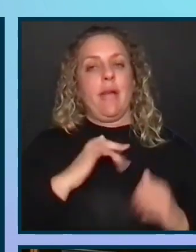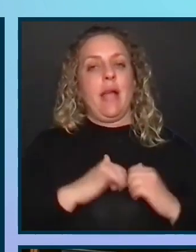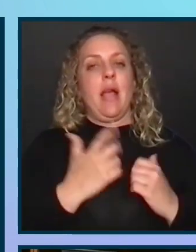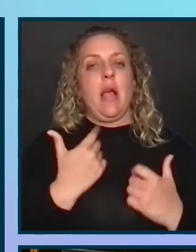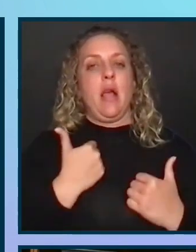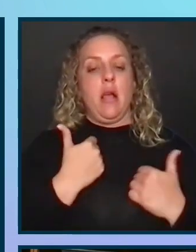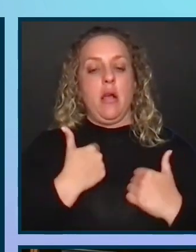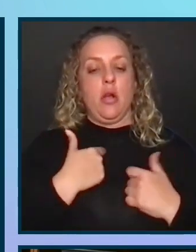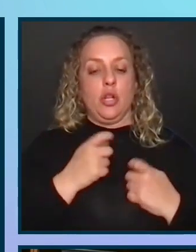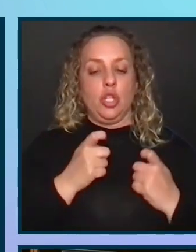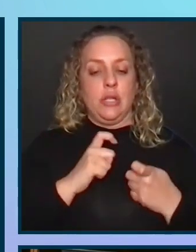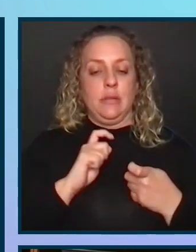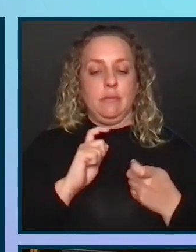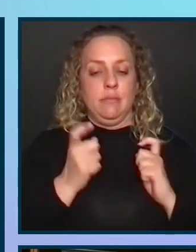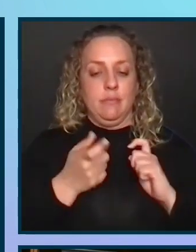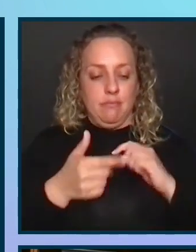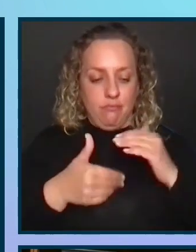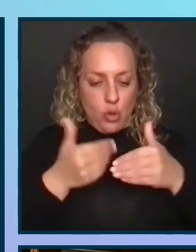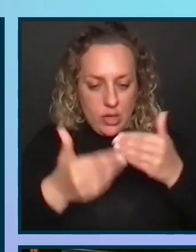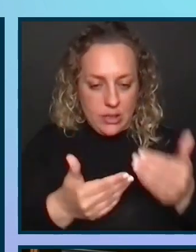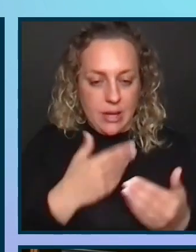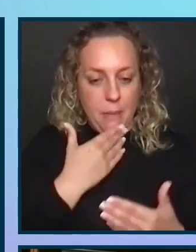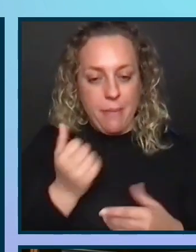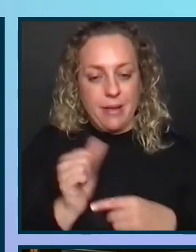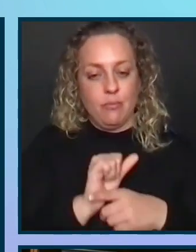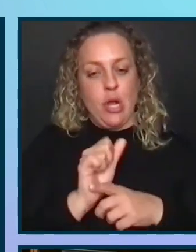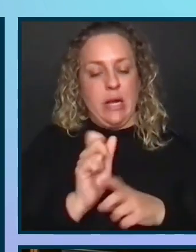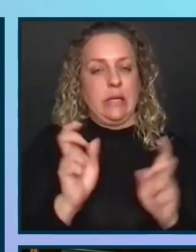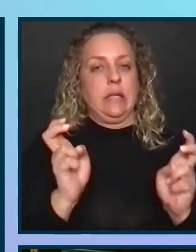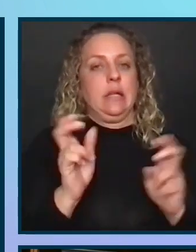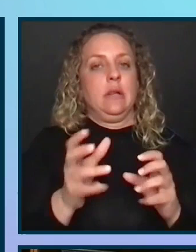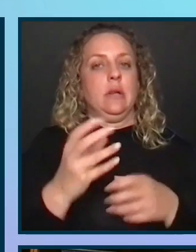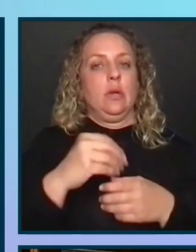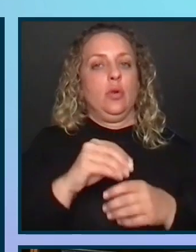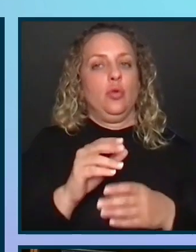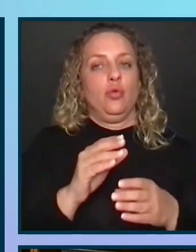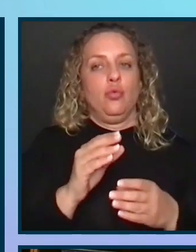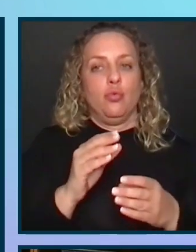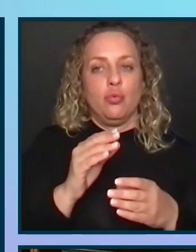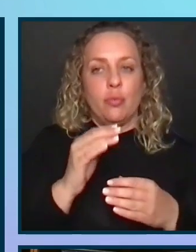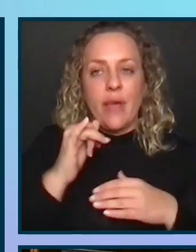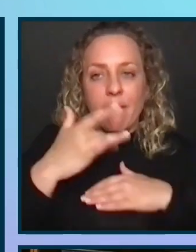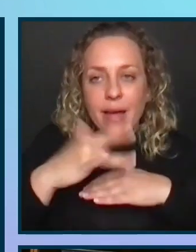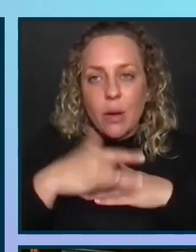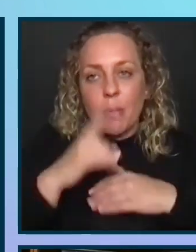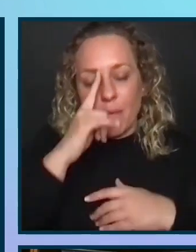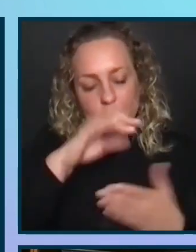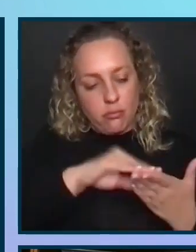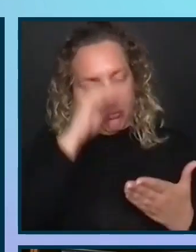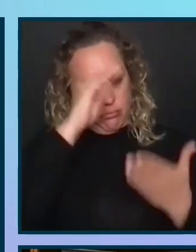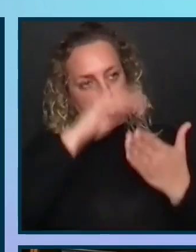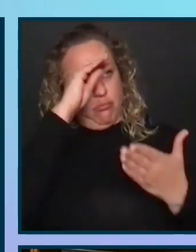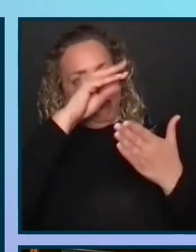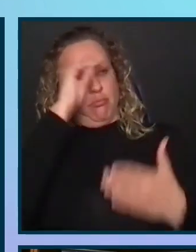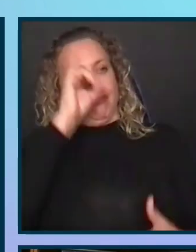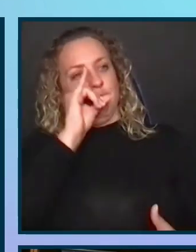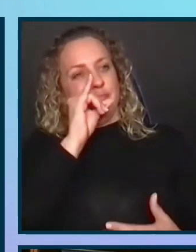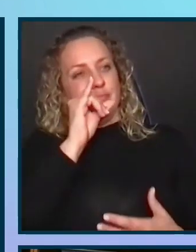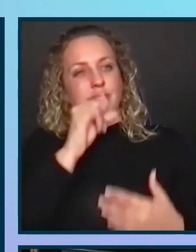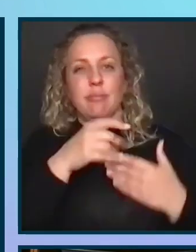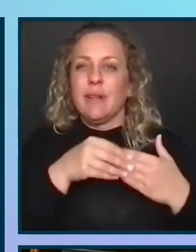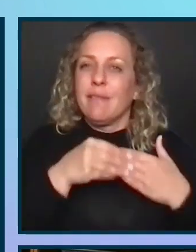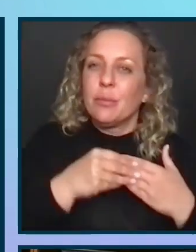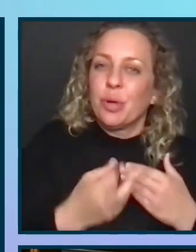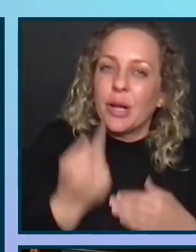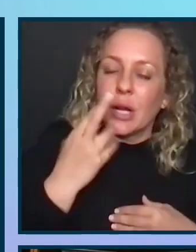own change management processes and best practices includes room for lessons learned and growth from those retros. Think about your